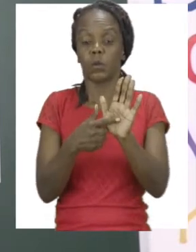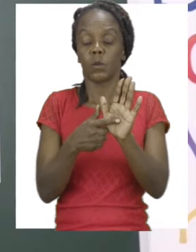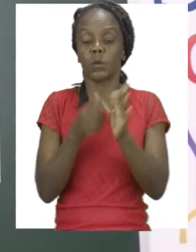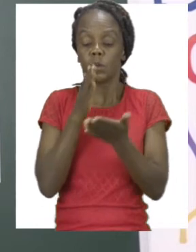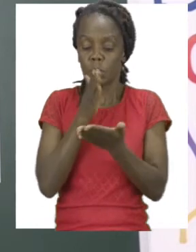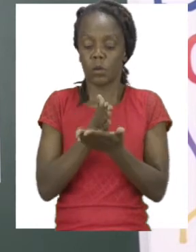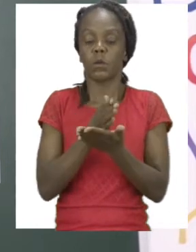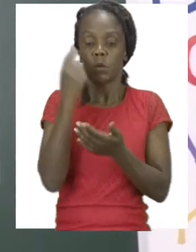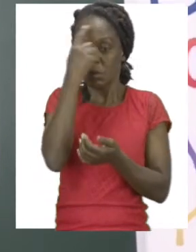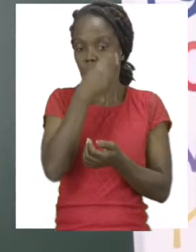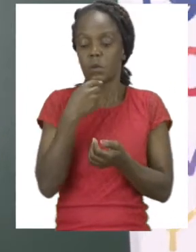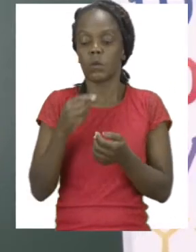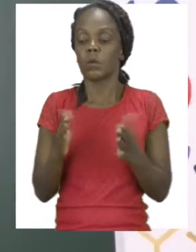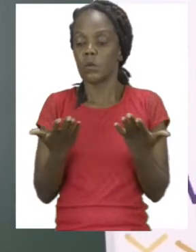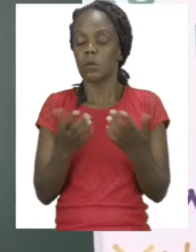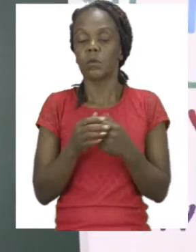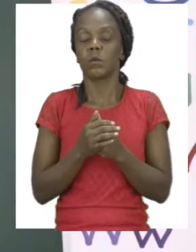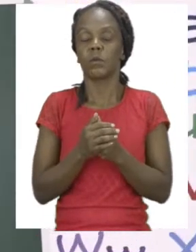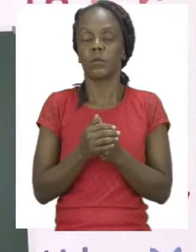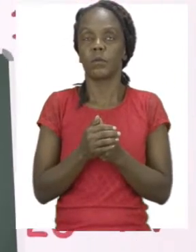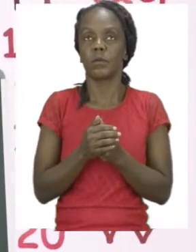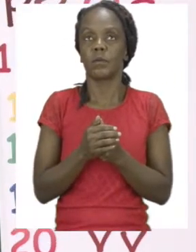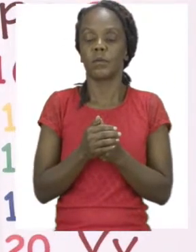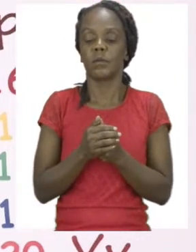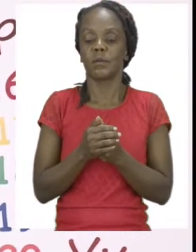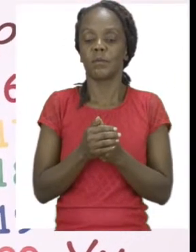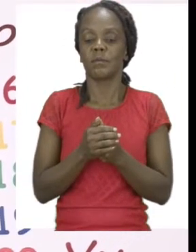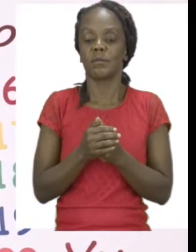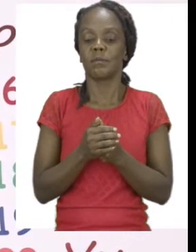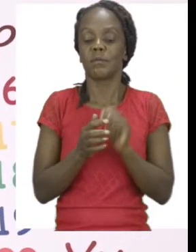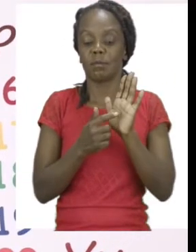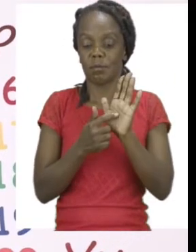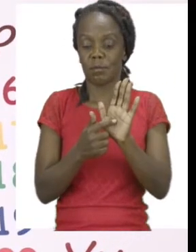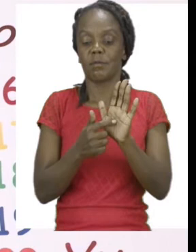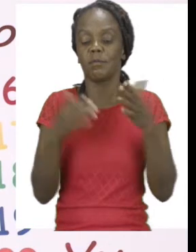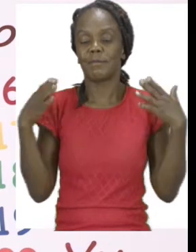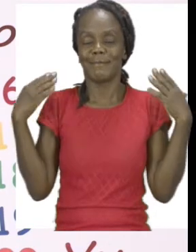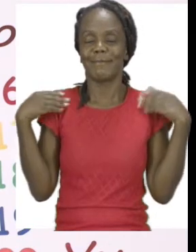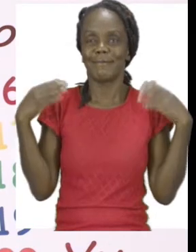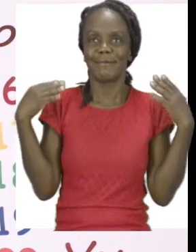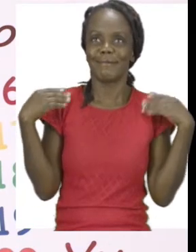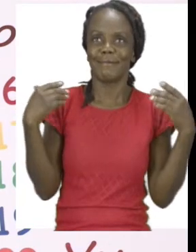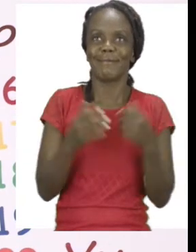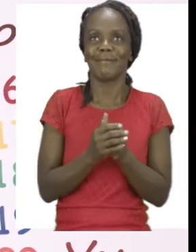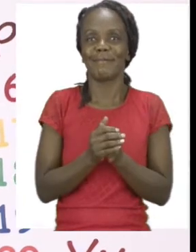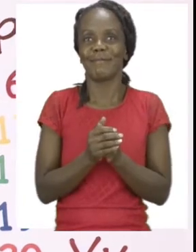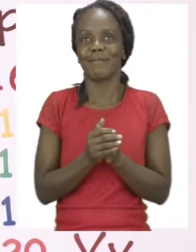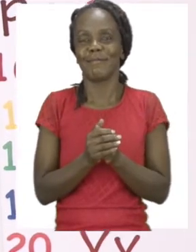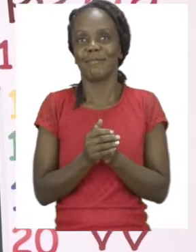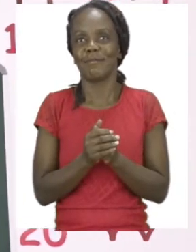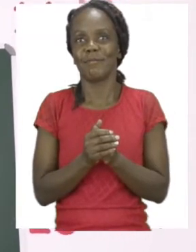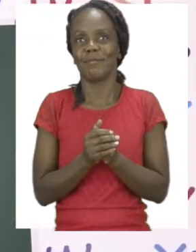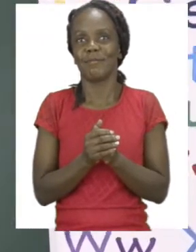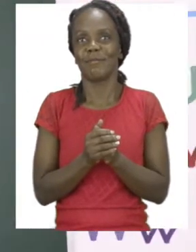Well done. Now show me your happy face. Good job. Now